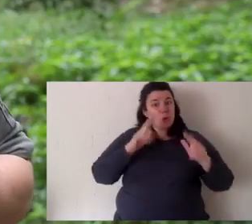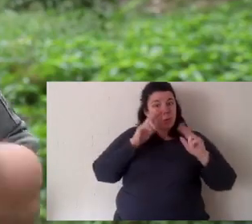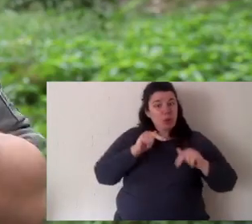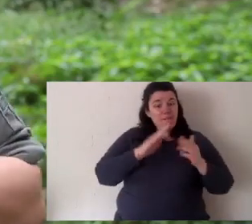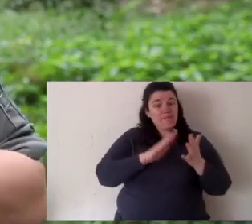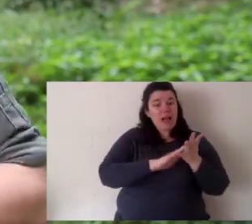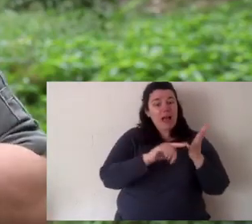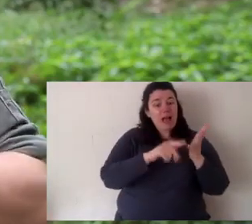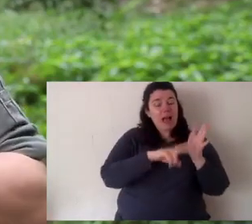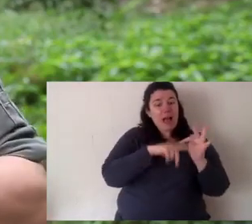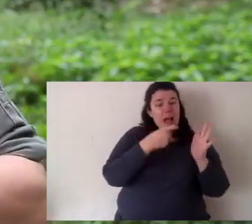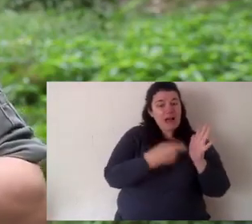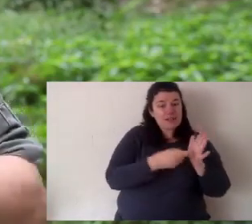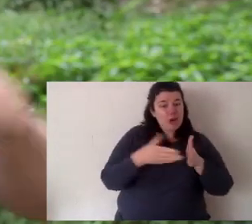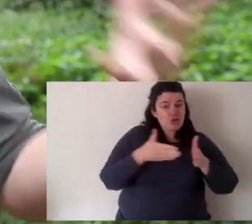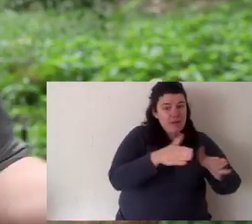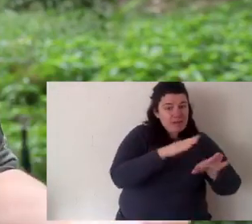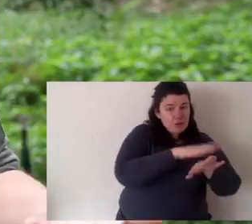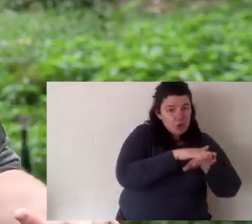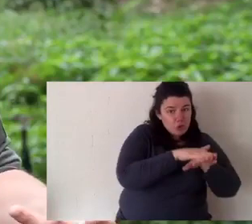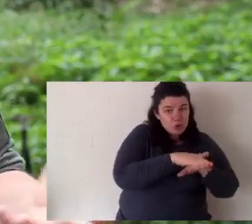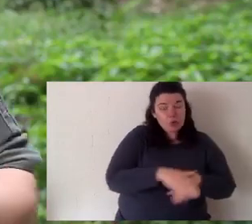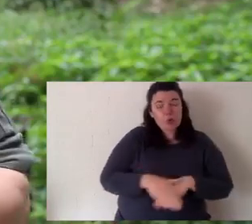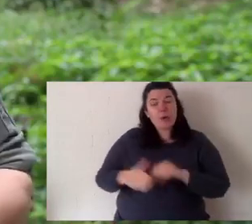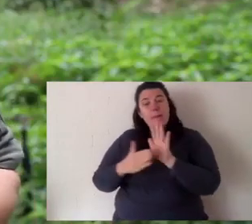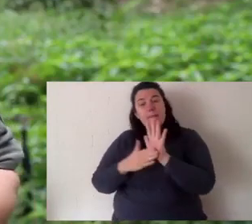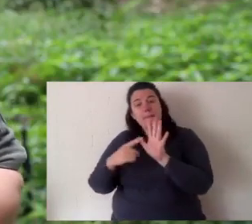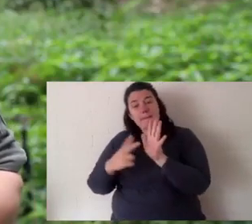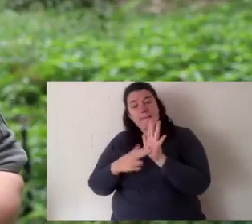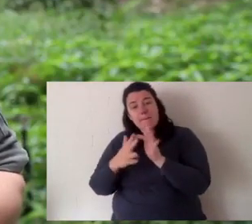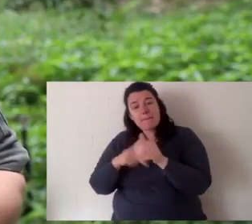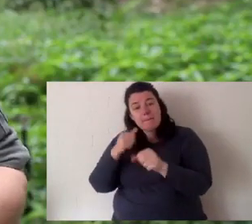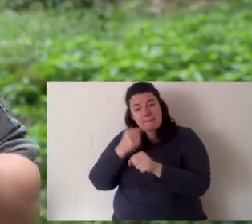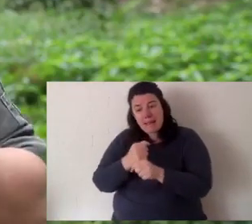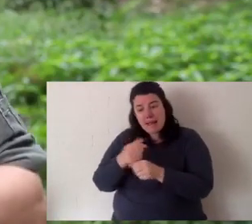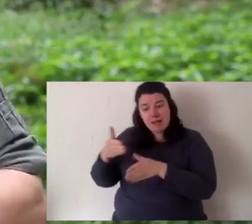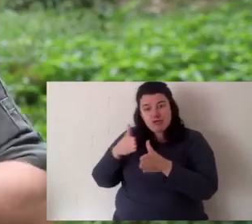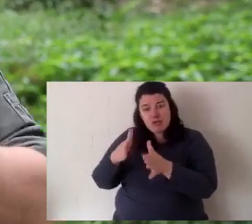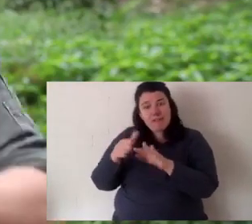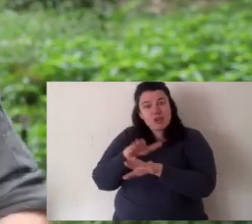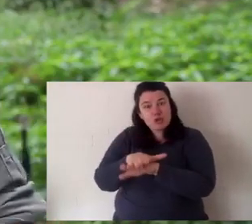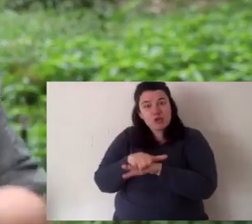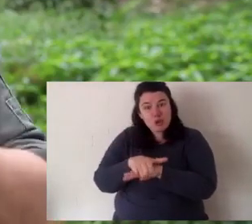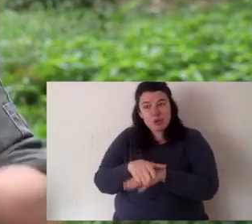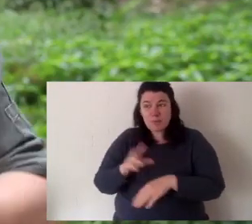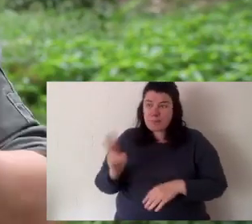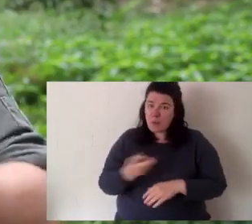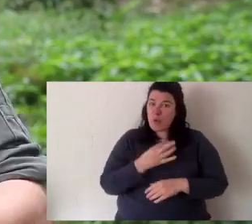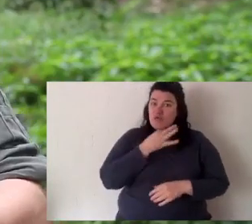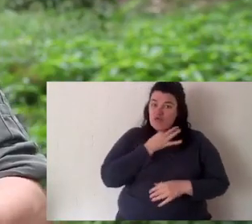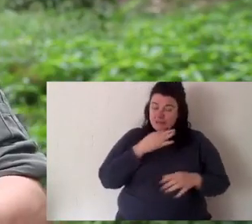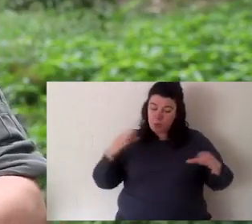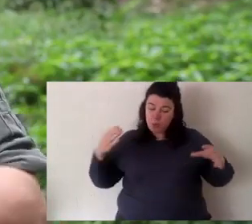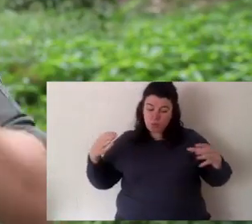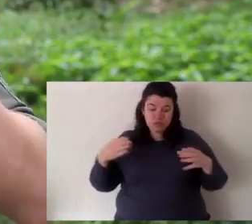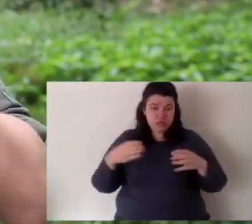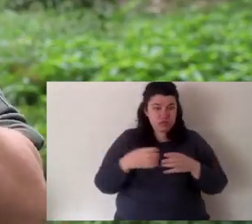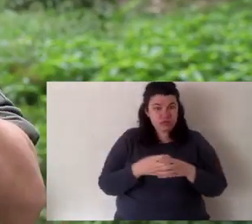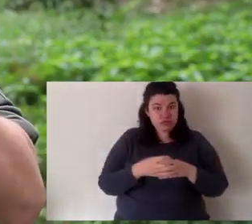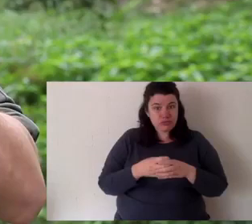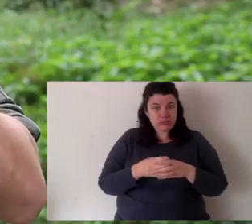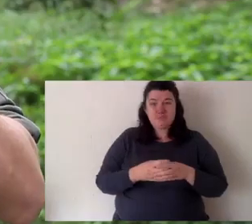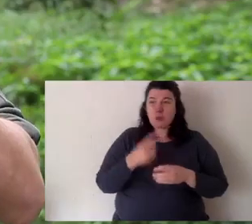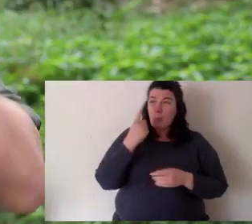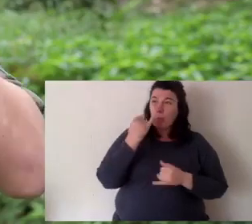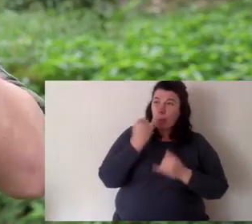two that Aussie Ark works with. The Hunter River Turtle and the Manning River Turtle. And many of our turtles are facing the same threats. Now,